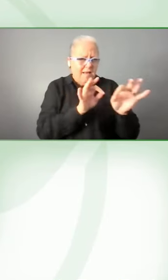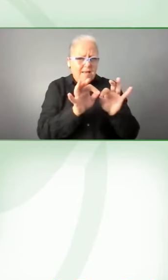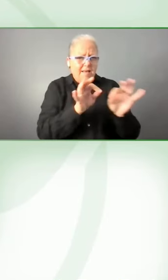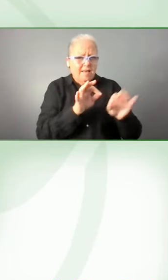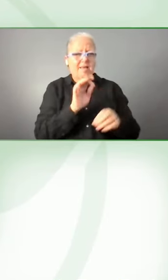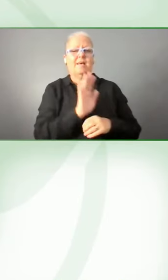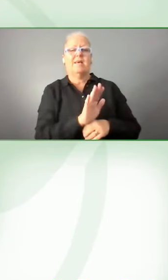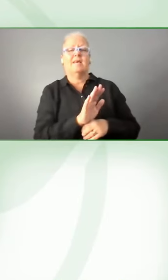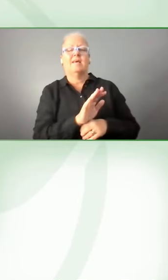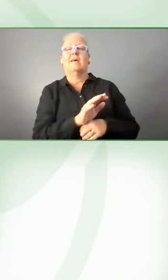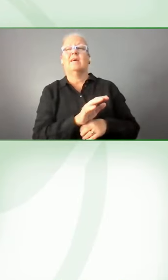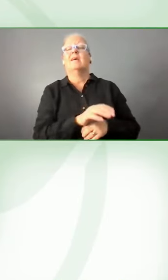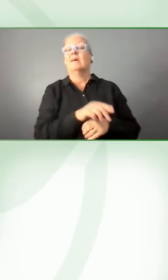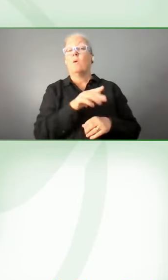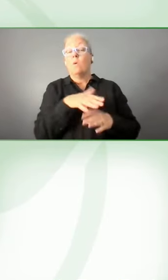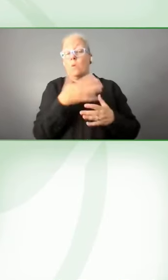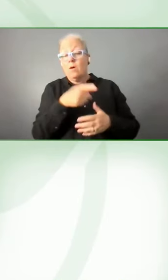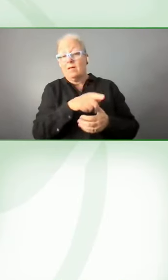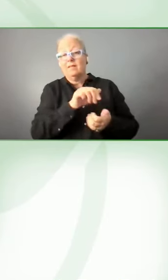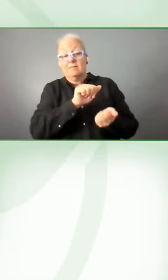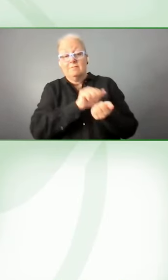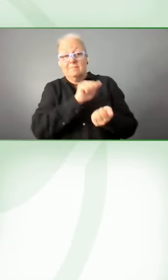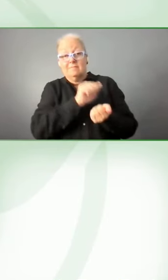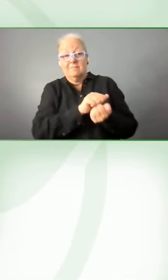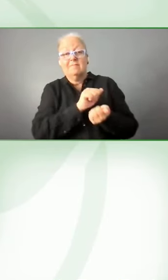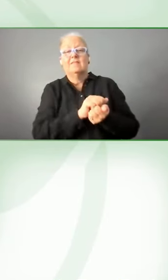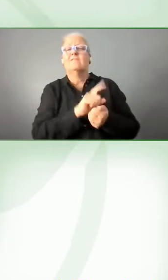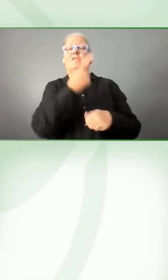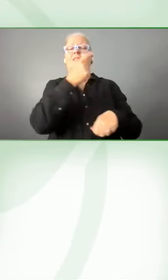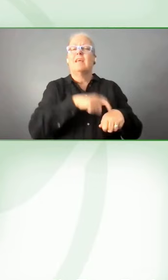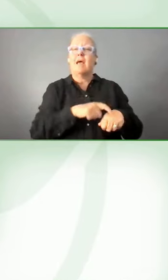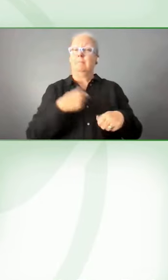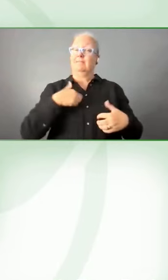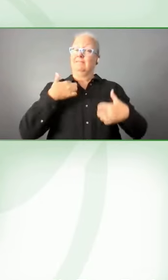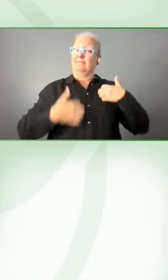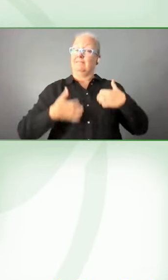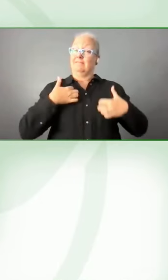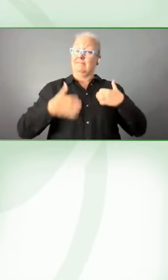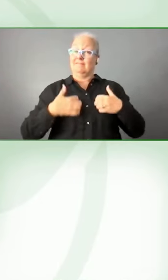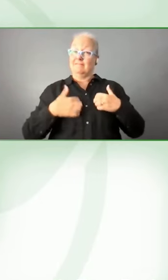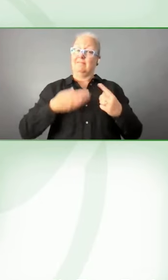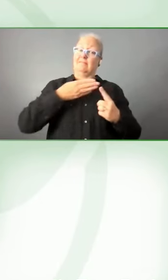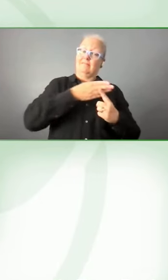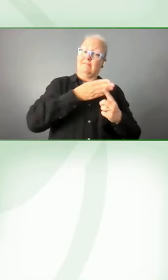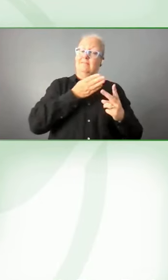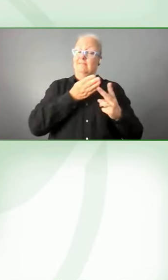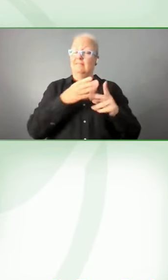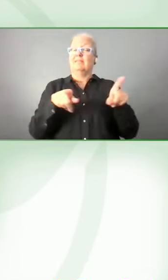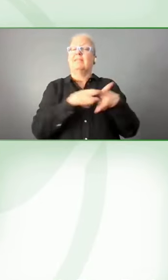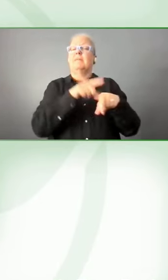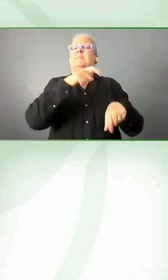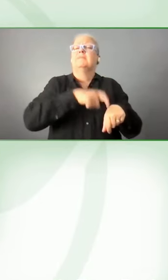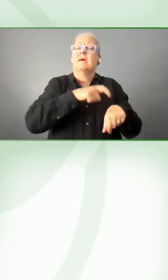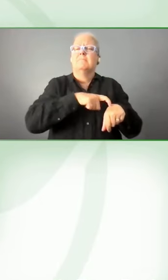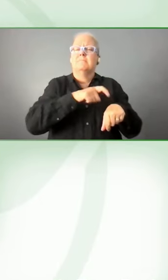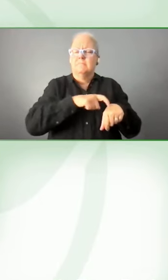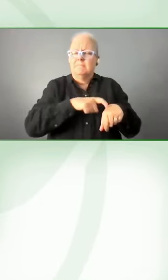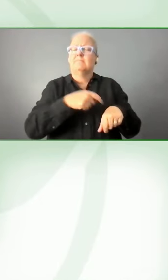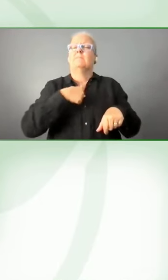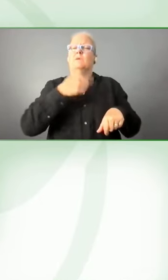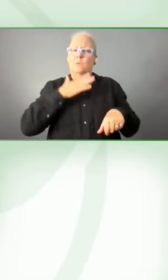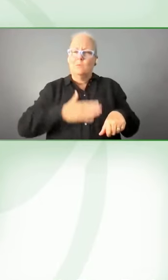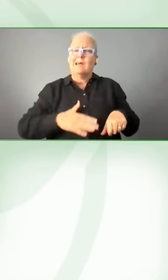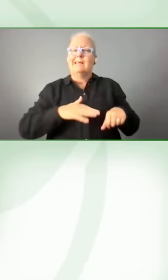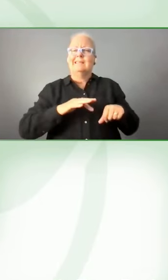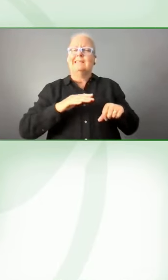is published in the first place. So we're, we're really excited to pursue those two angles simultaneously to tackle the, the problem in a more